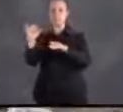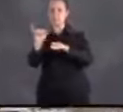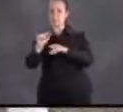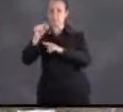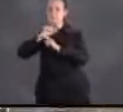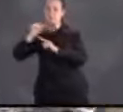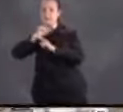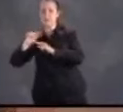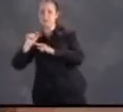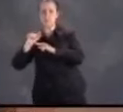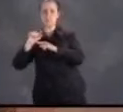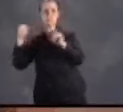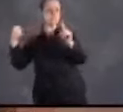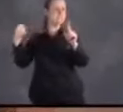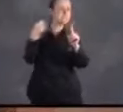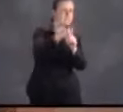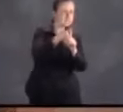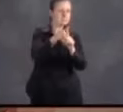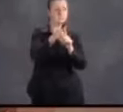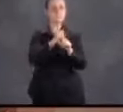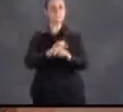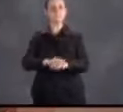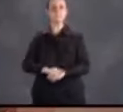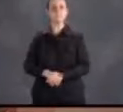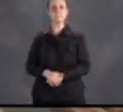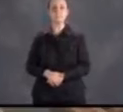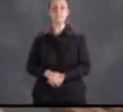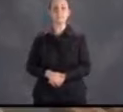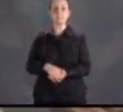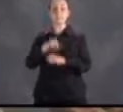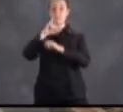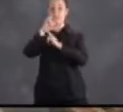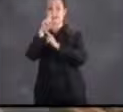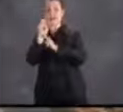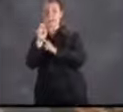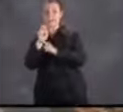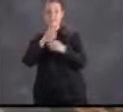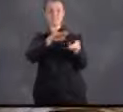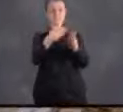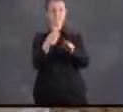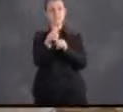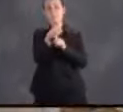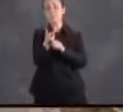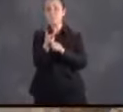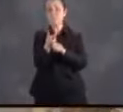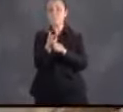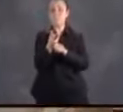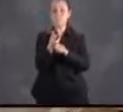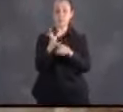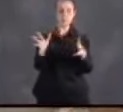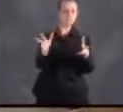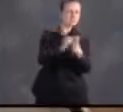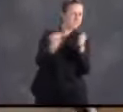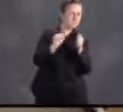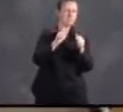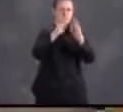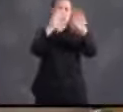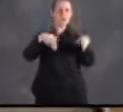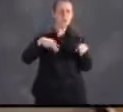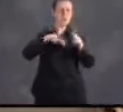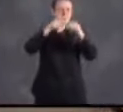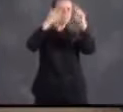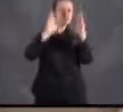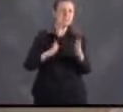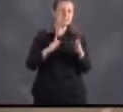the Galveston hurricane. While Ike's death toll was relatively small, the property damage totaled about